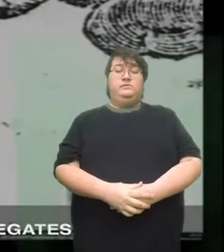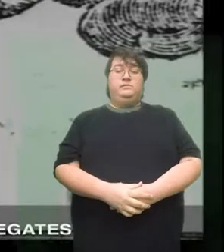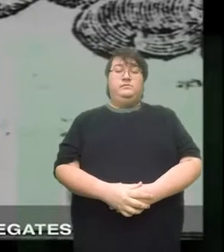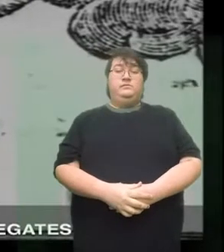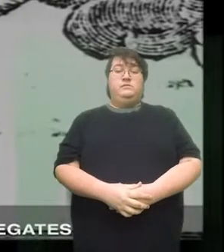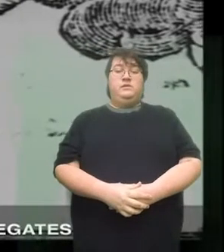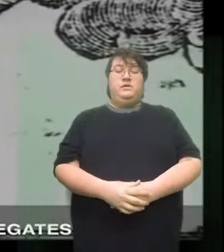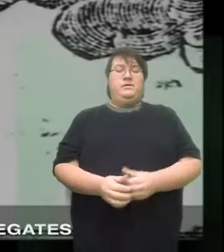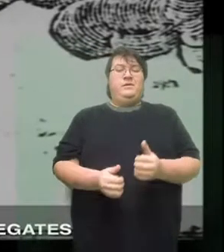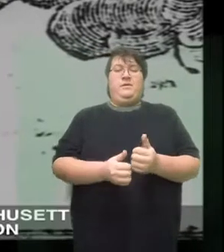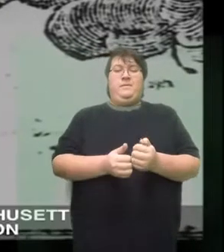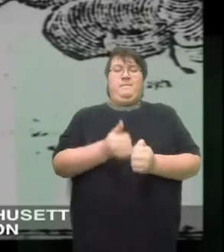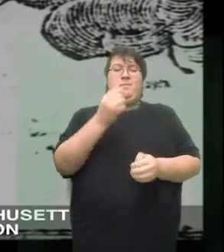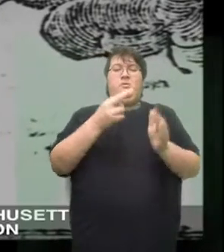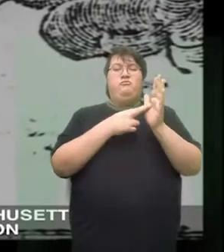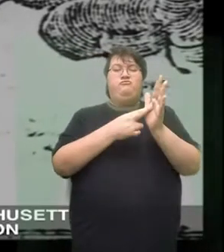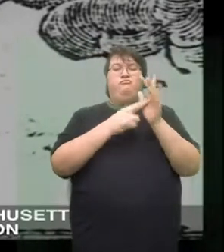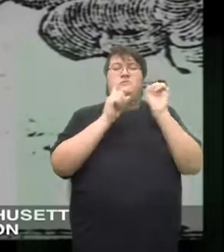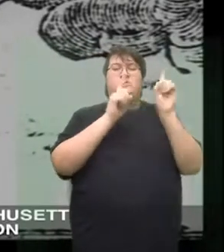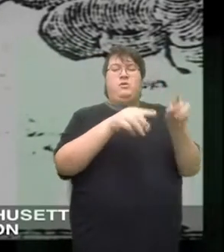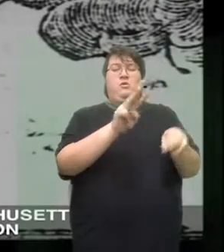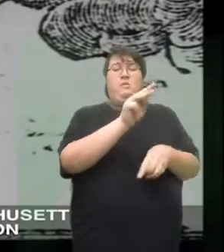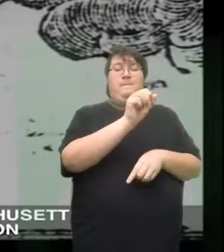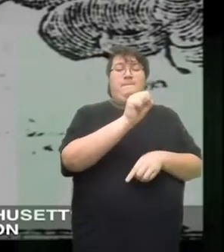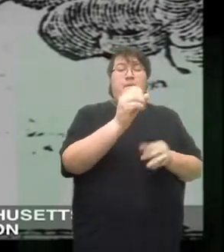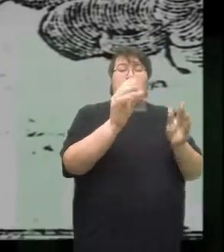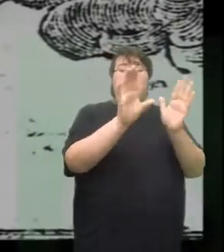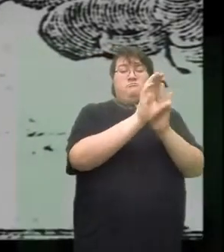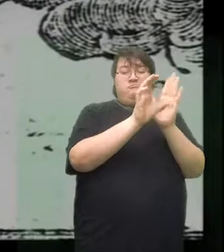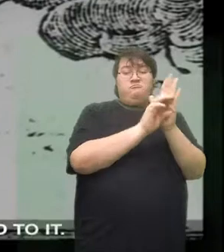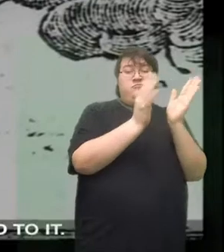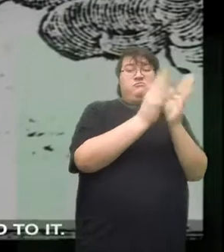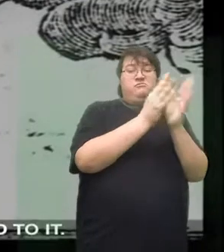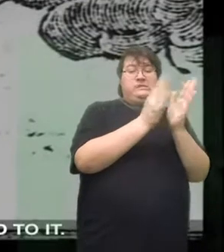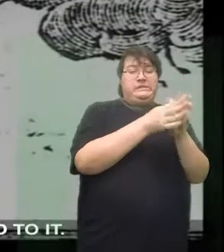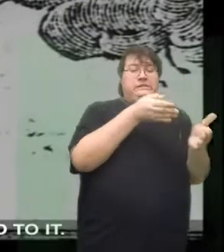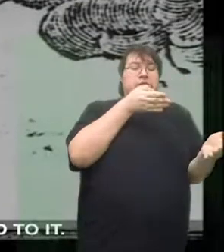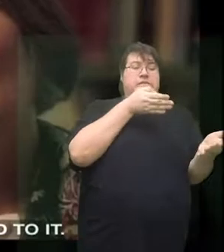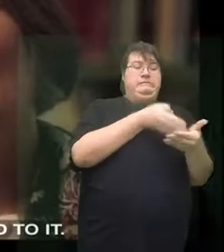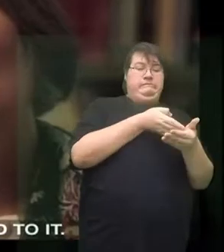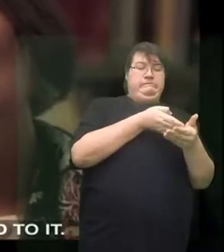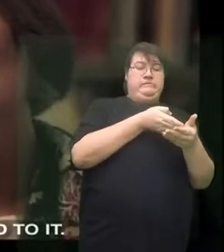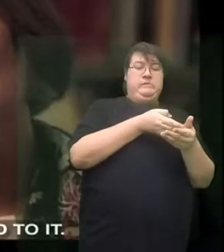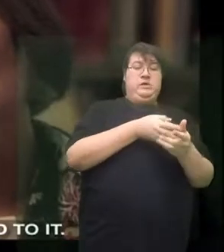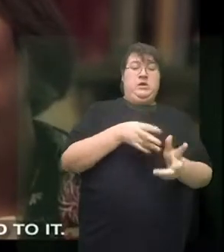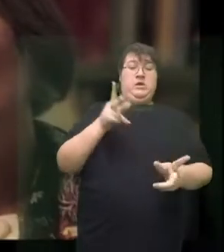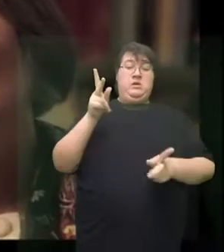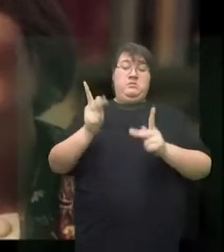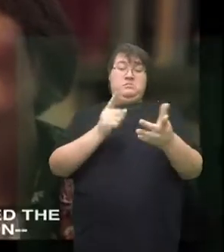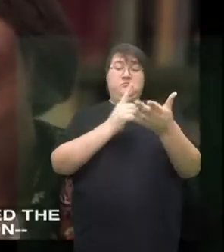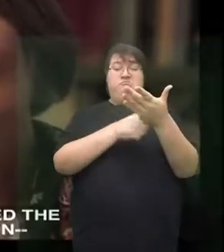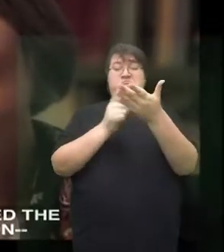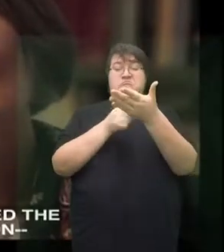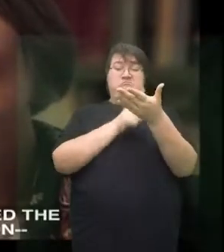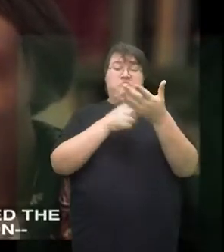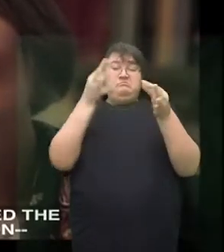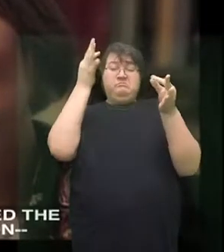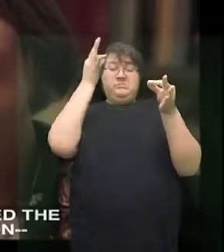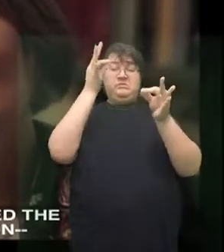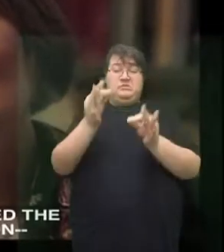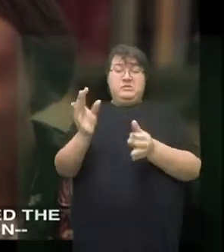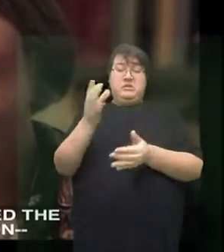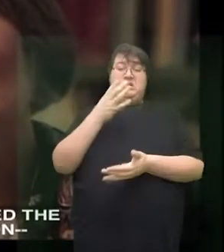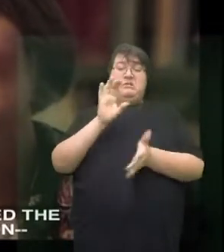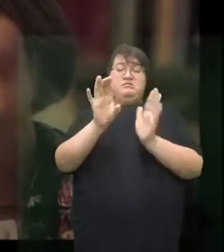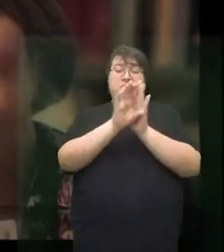The majority of the delegates that went to the Massachusetts ratifying convention were probably opposed to it. Their towns had debated